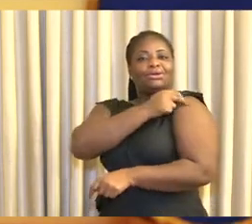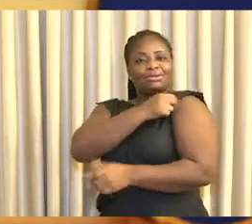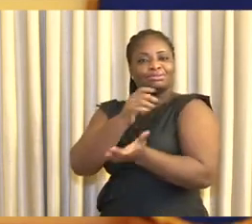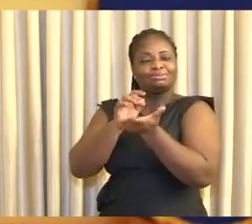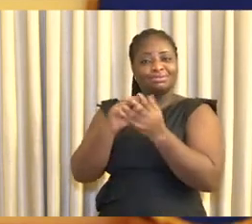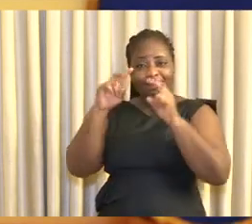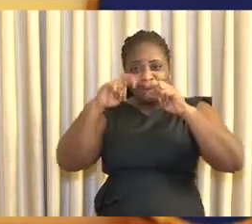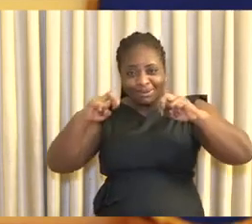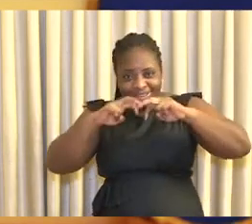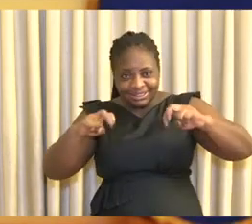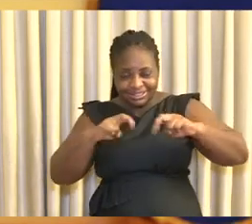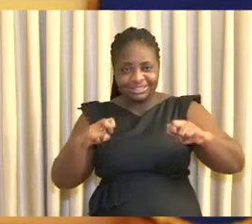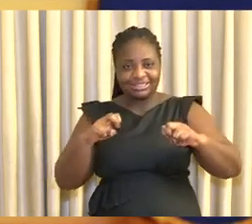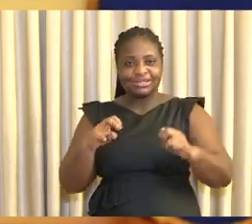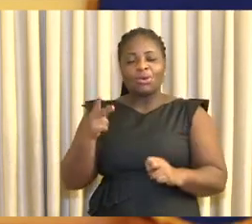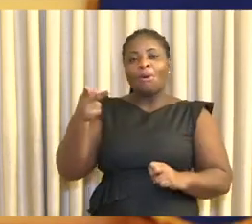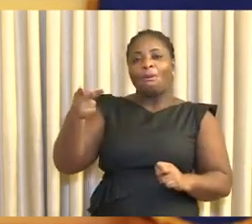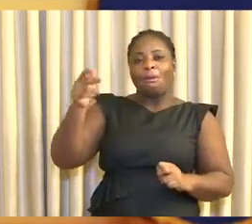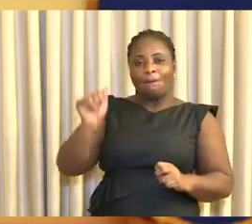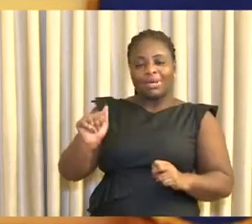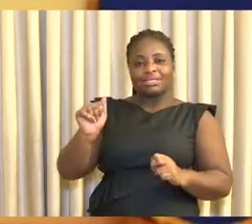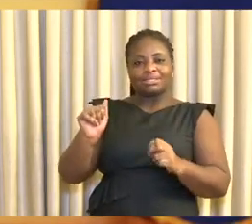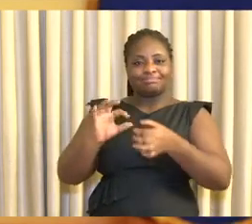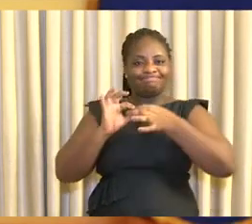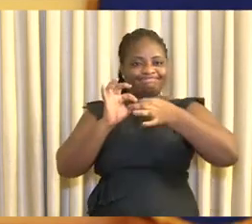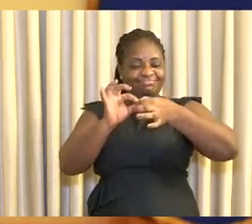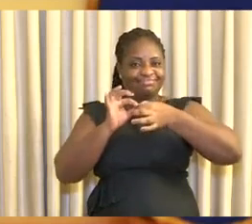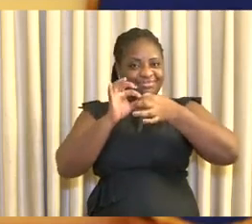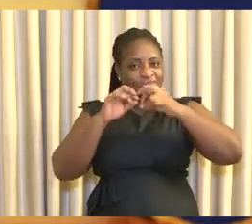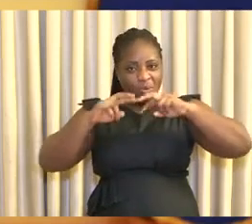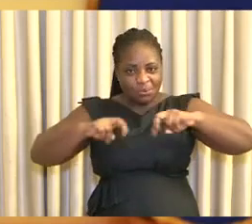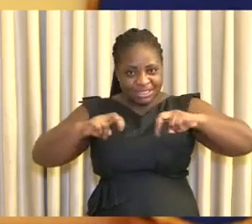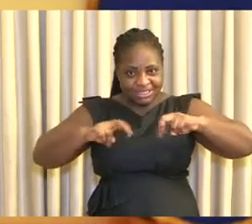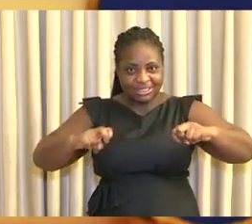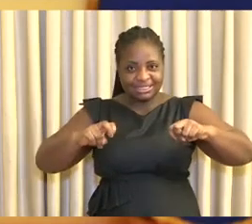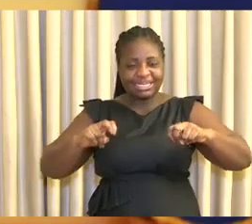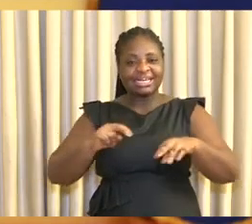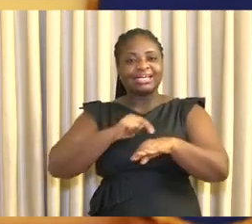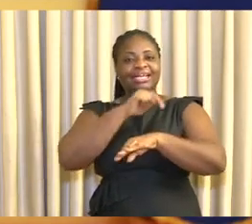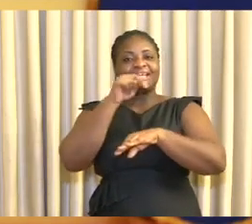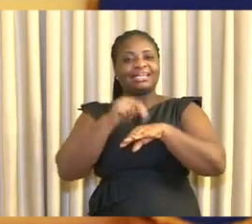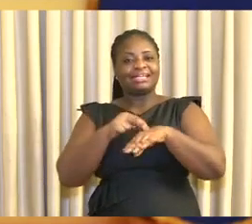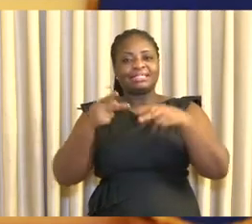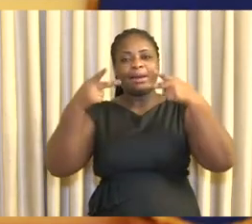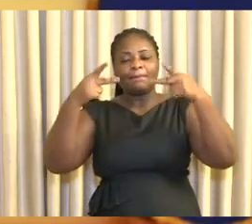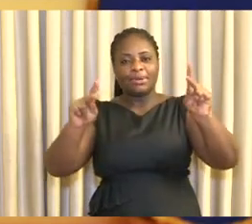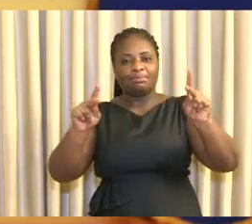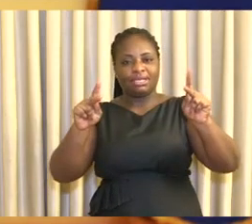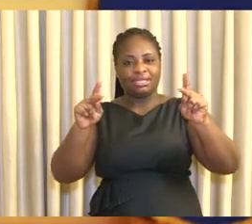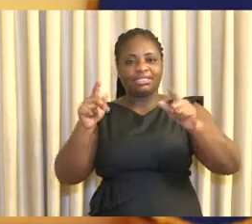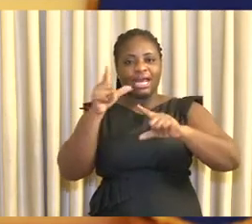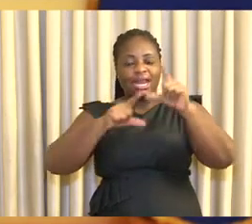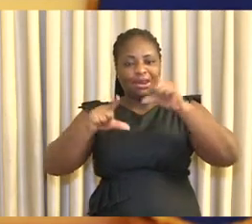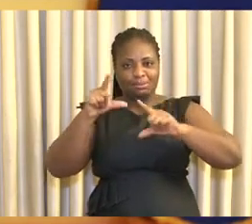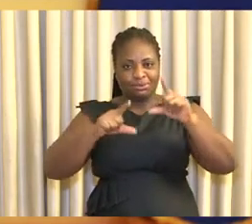Research, the Kumasi Center for Collaborative Research, and the National Public Health Reference Laboratory.